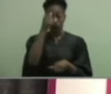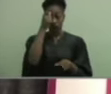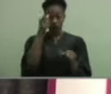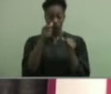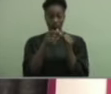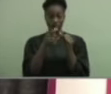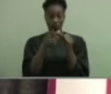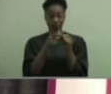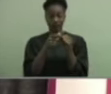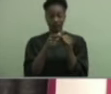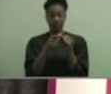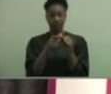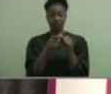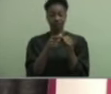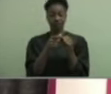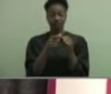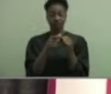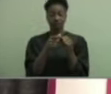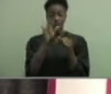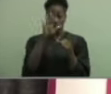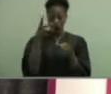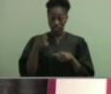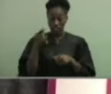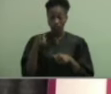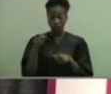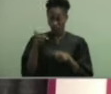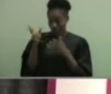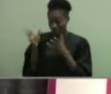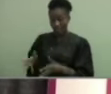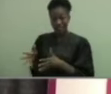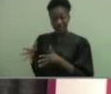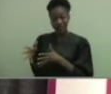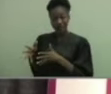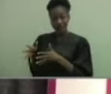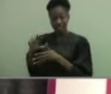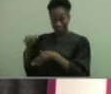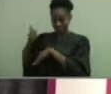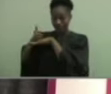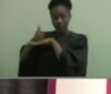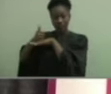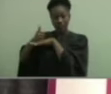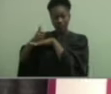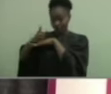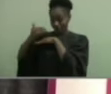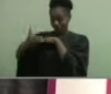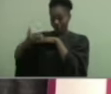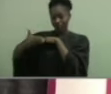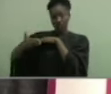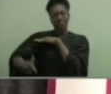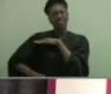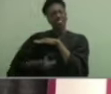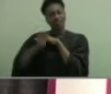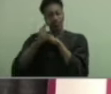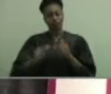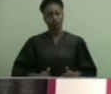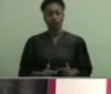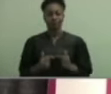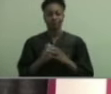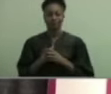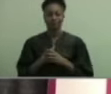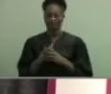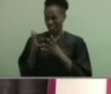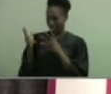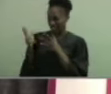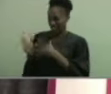that the legacy you will leave is the life that you live. Leave a